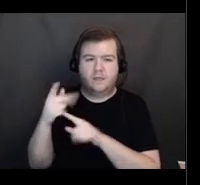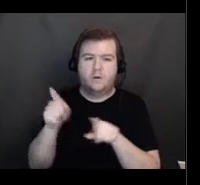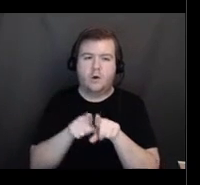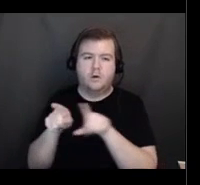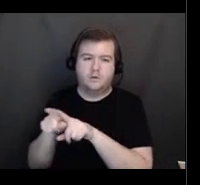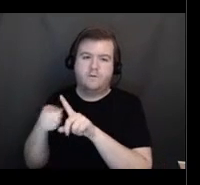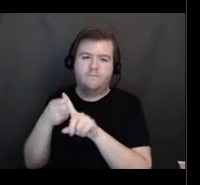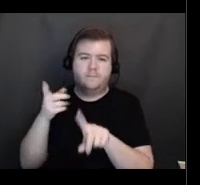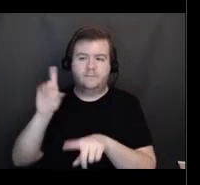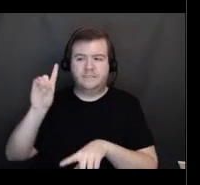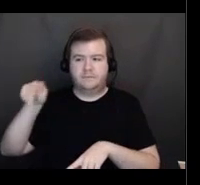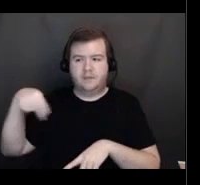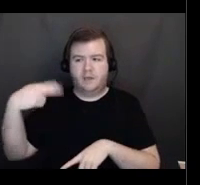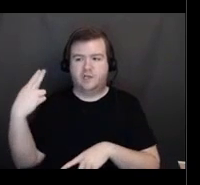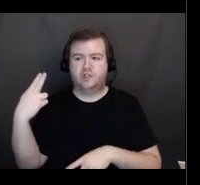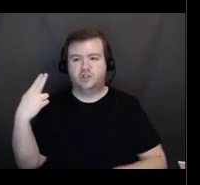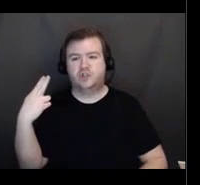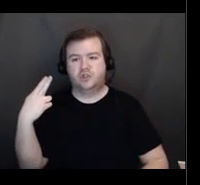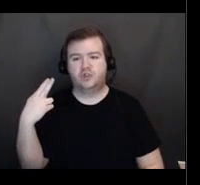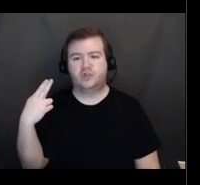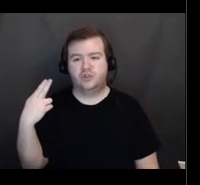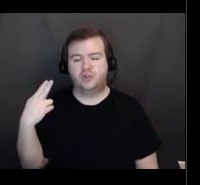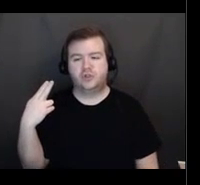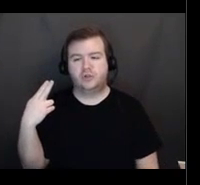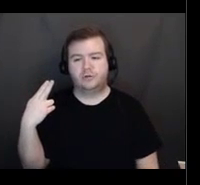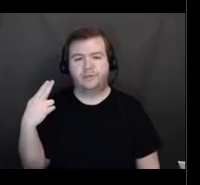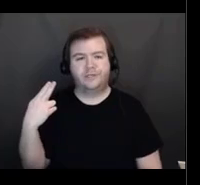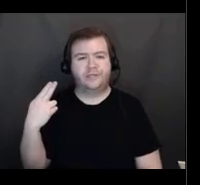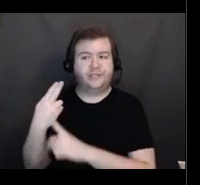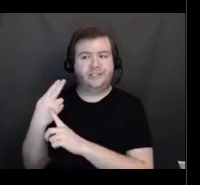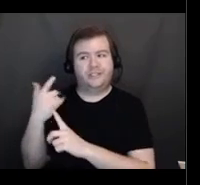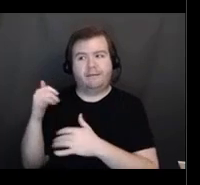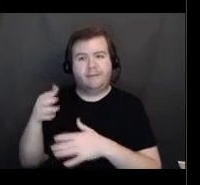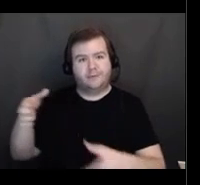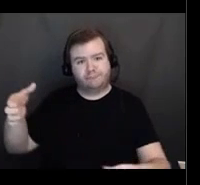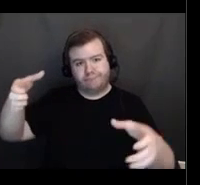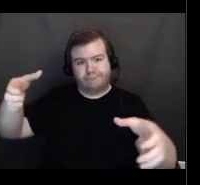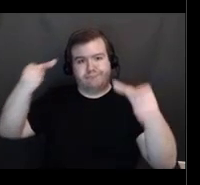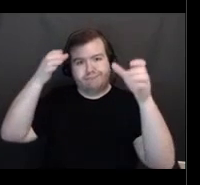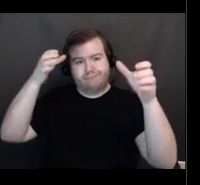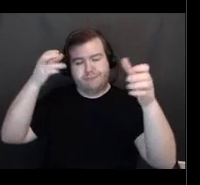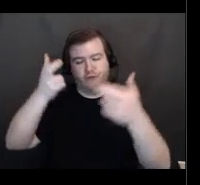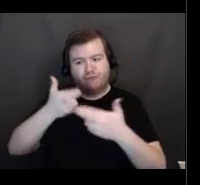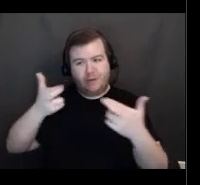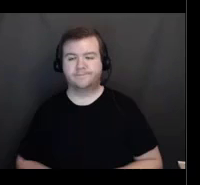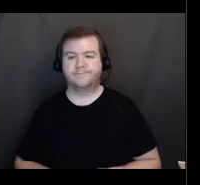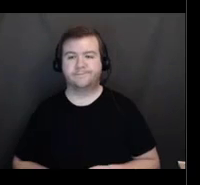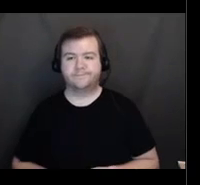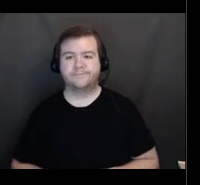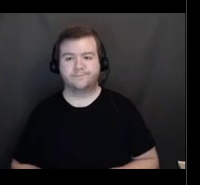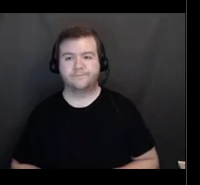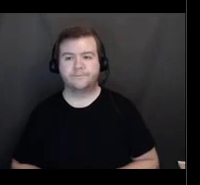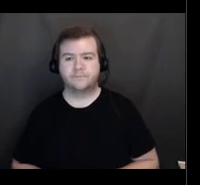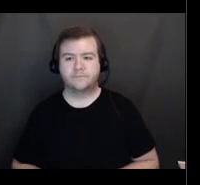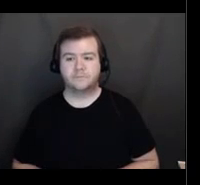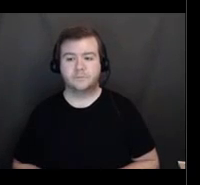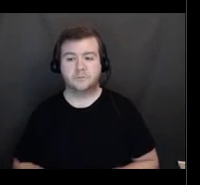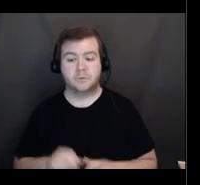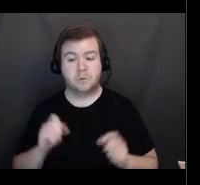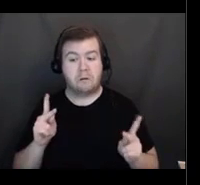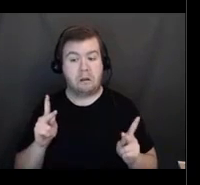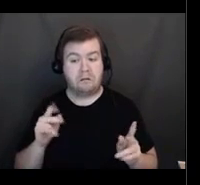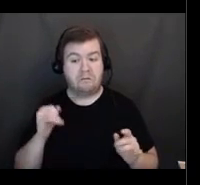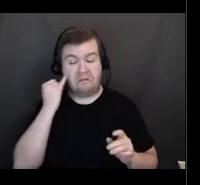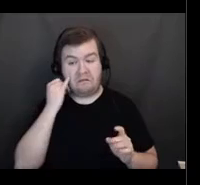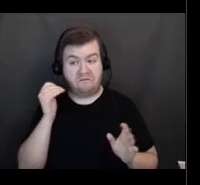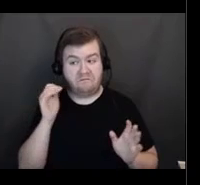she is a mega resource and I tap into her quite often. So I'm not sure if there's more